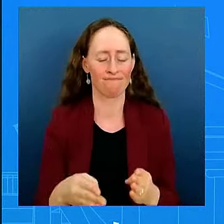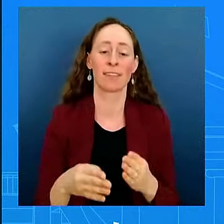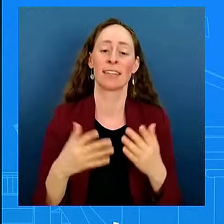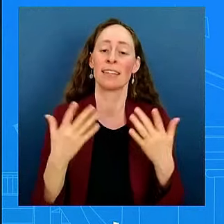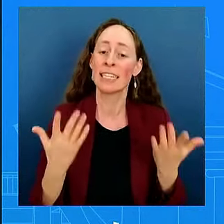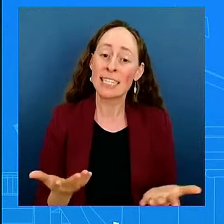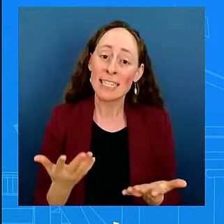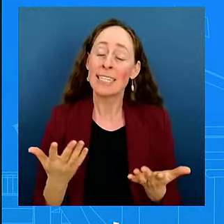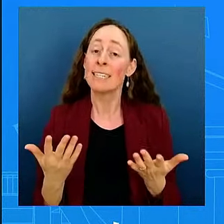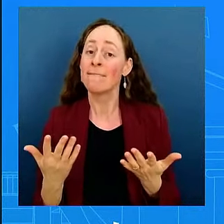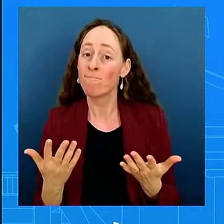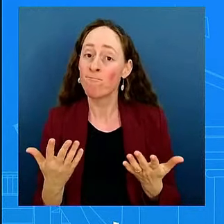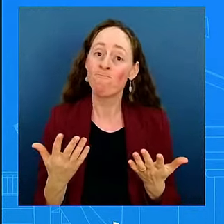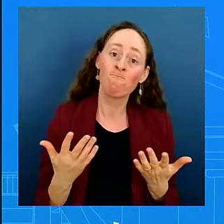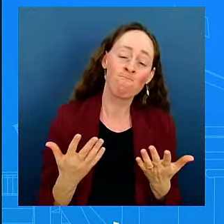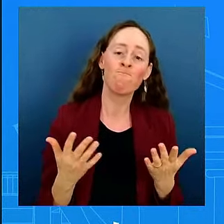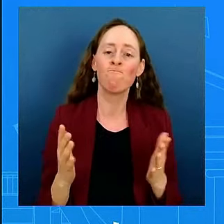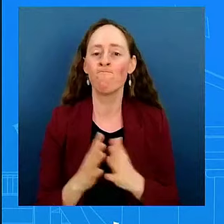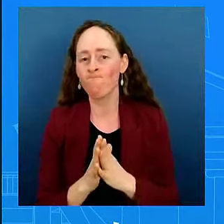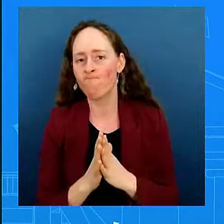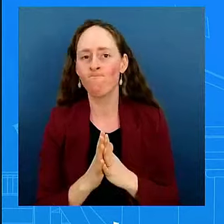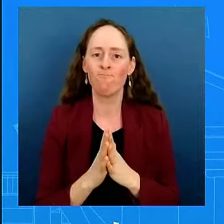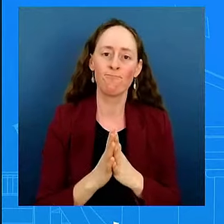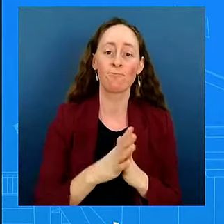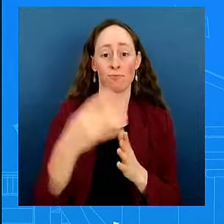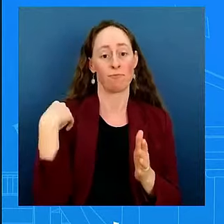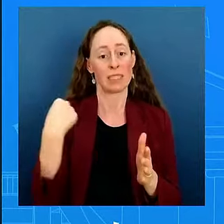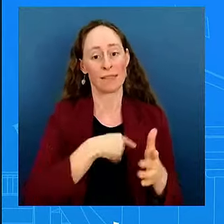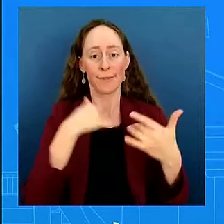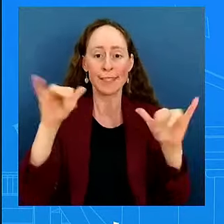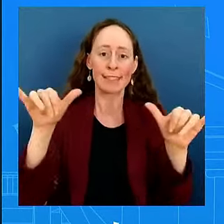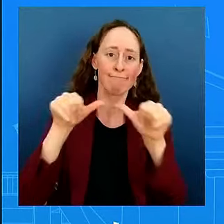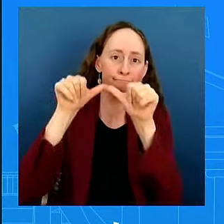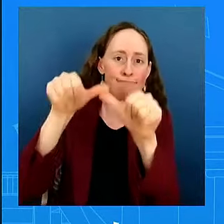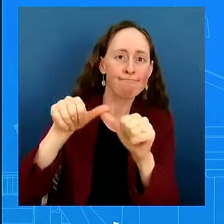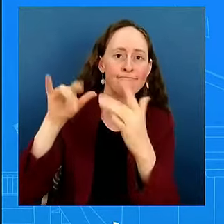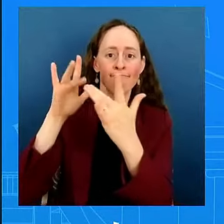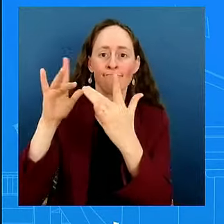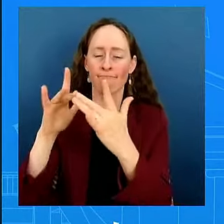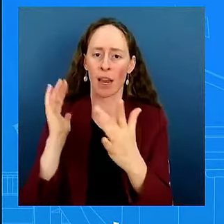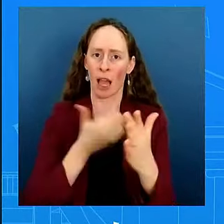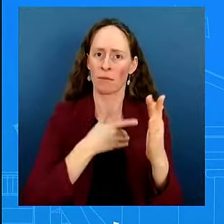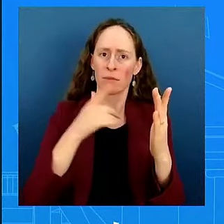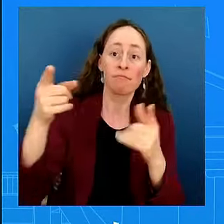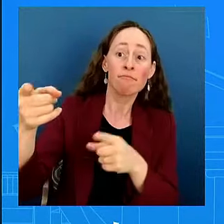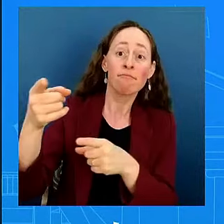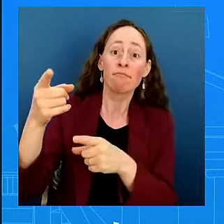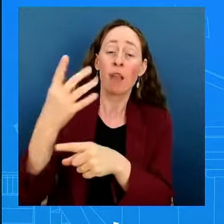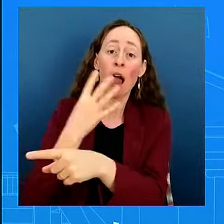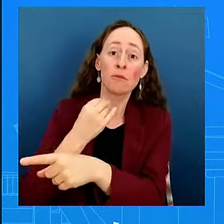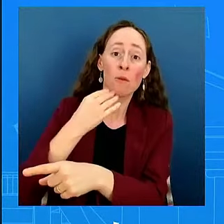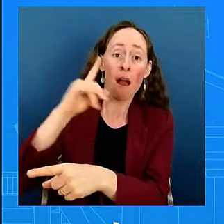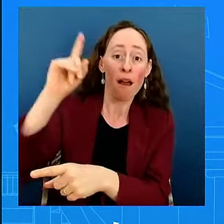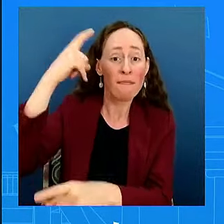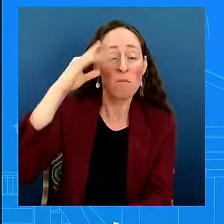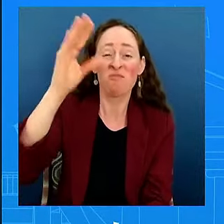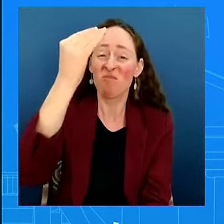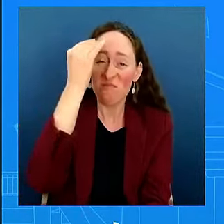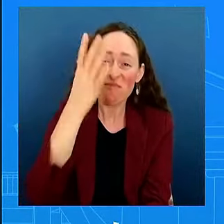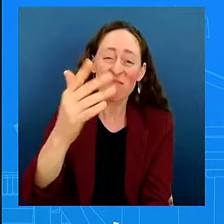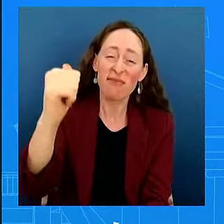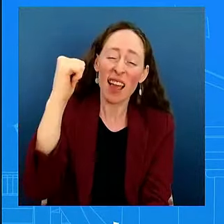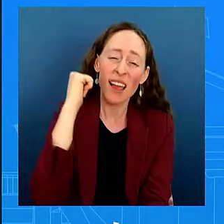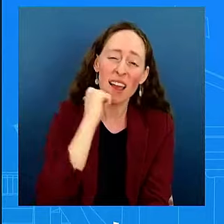conversation with the Israeli government on all levels on a daily basis. And I think that's important to note